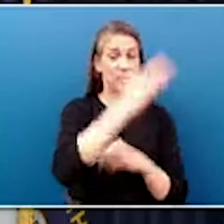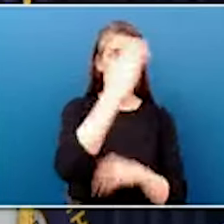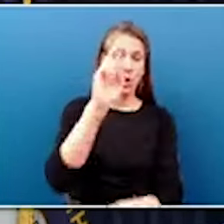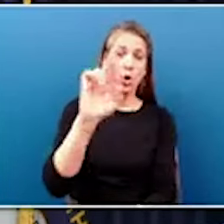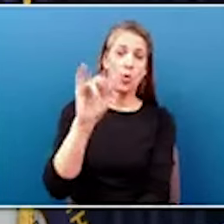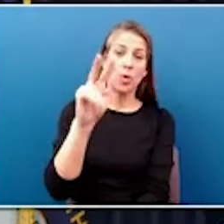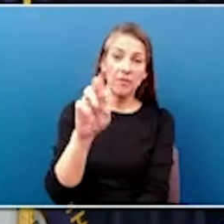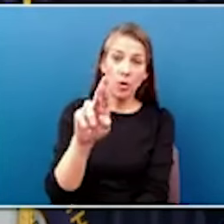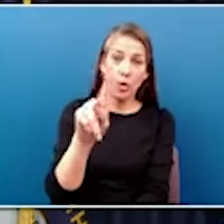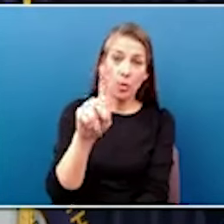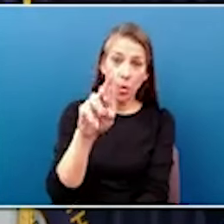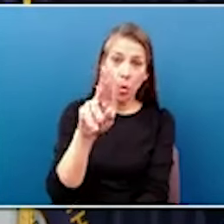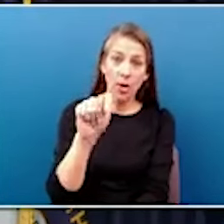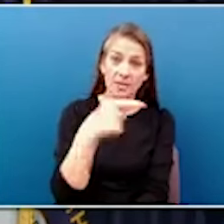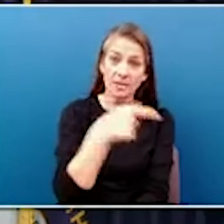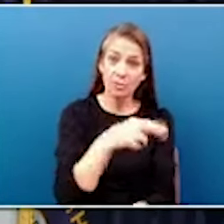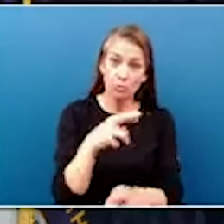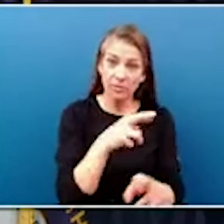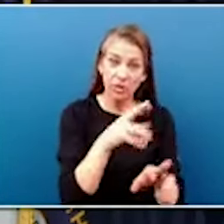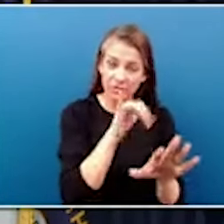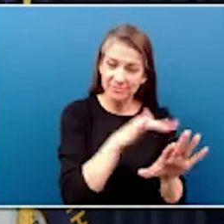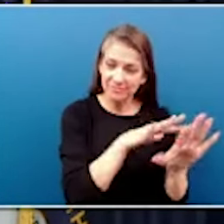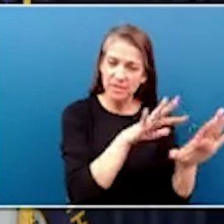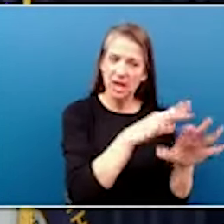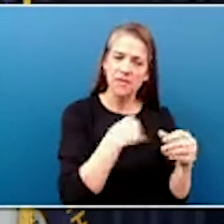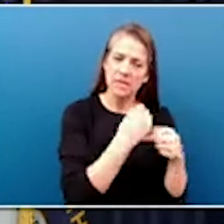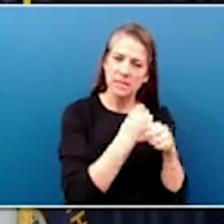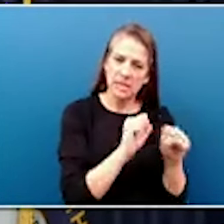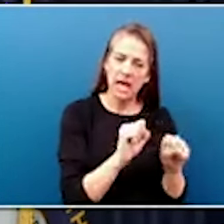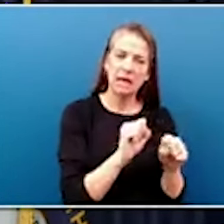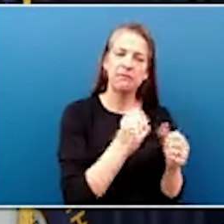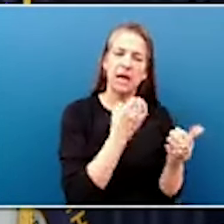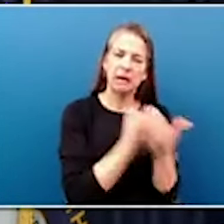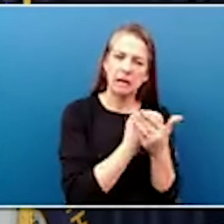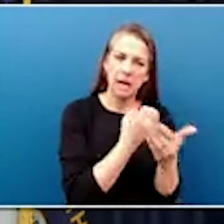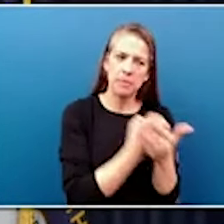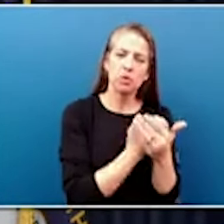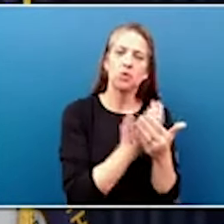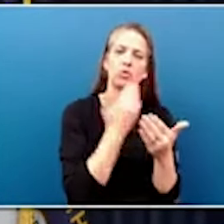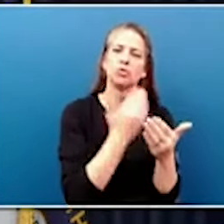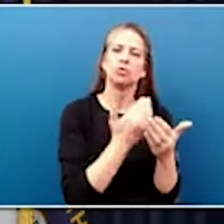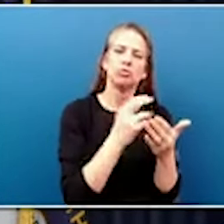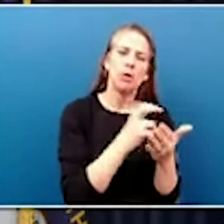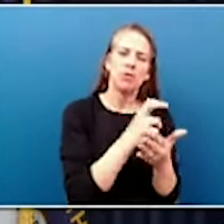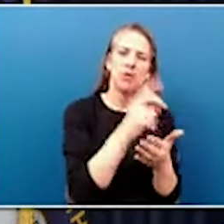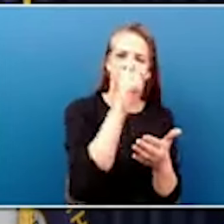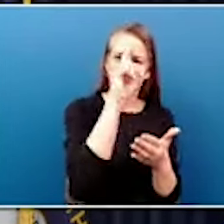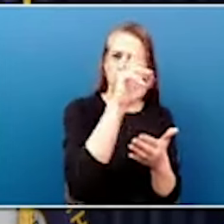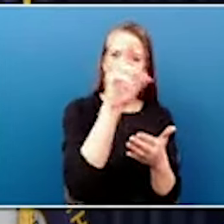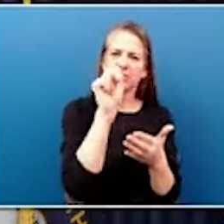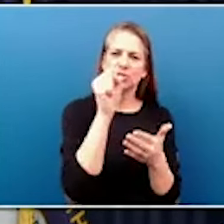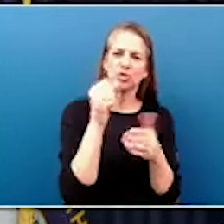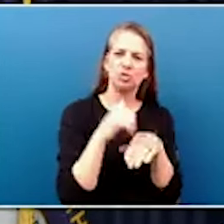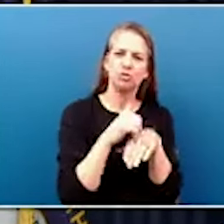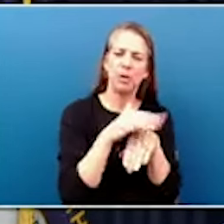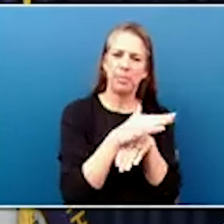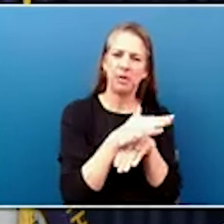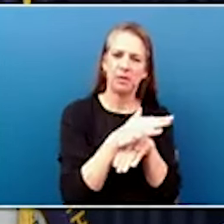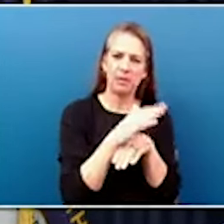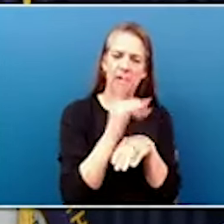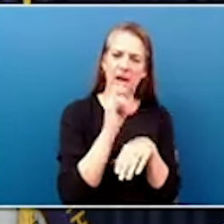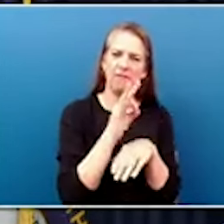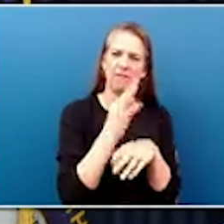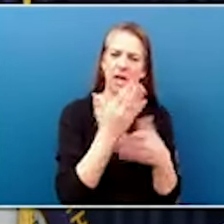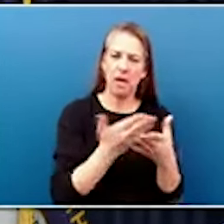ensuring a safe, economical, and eco-friendly transportation mode for U.S. shippers of bulk commodities that support